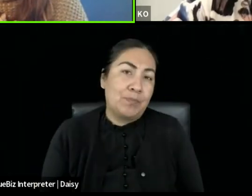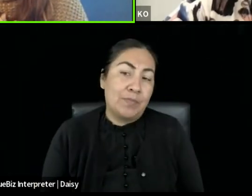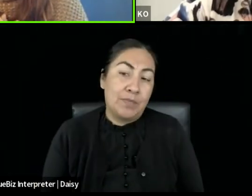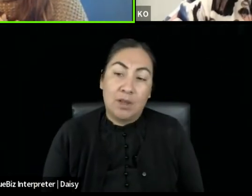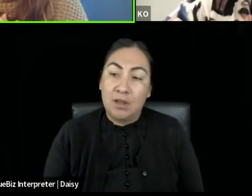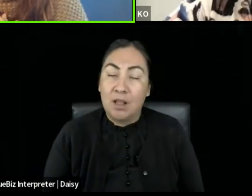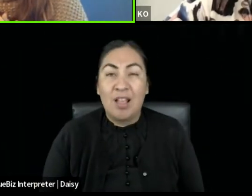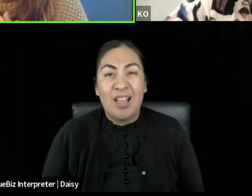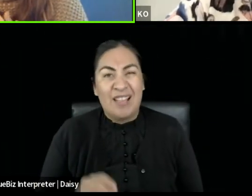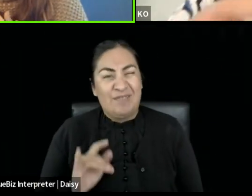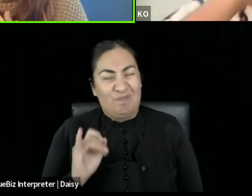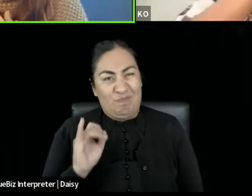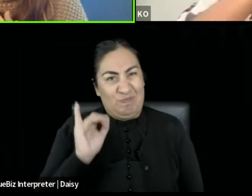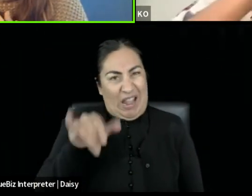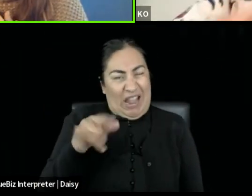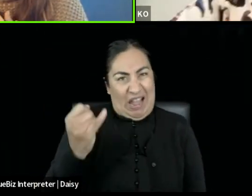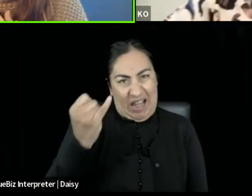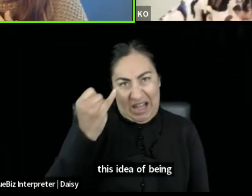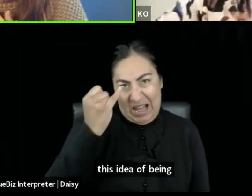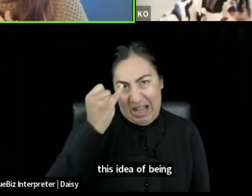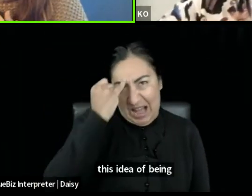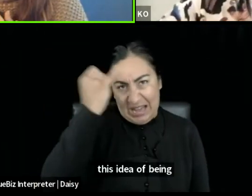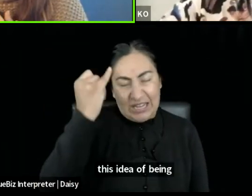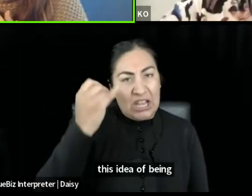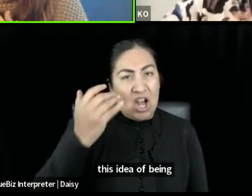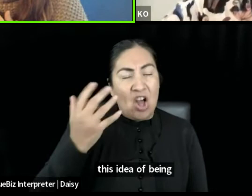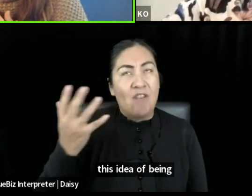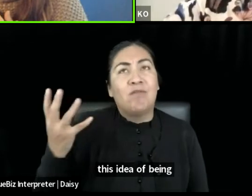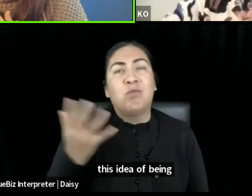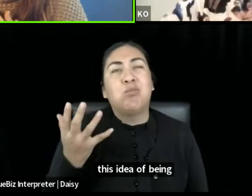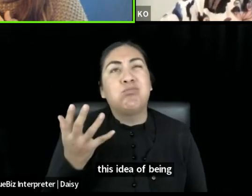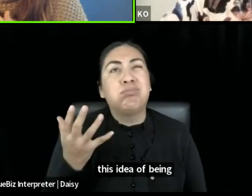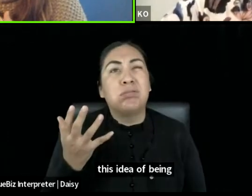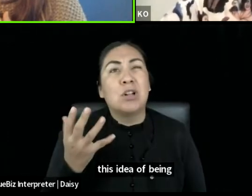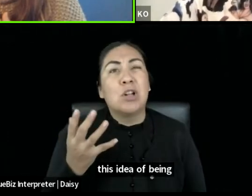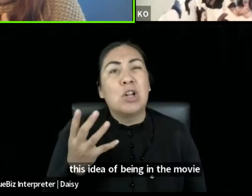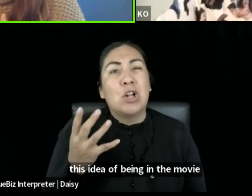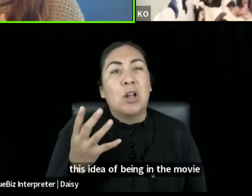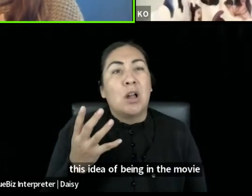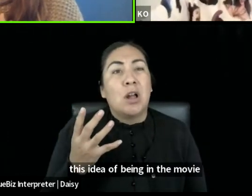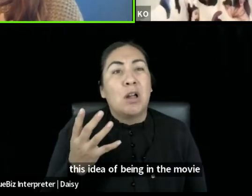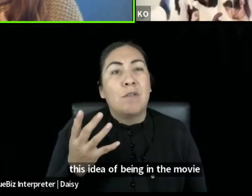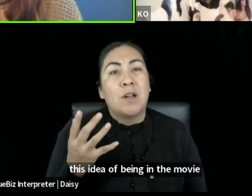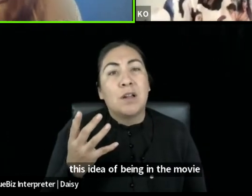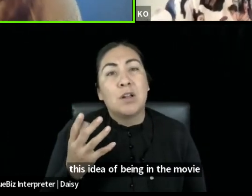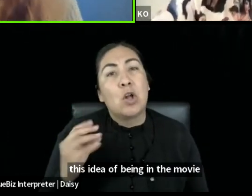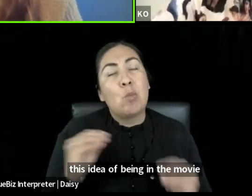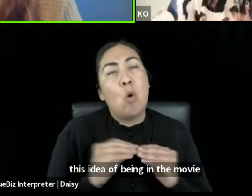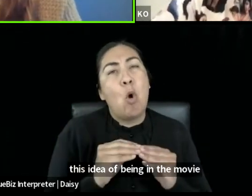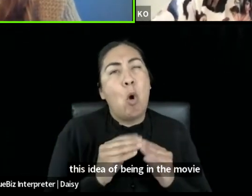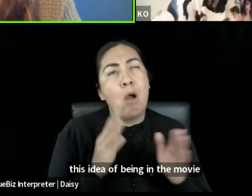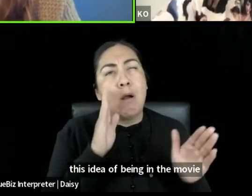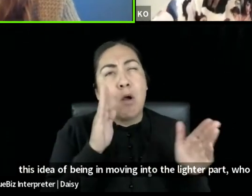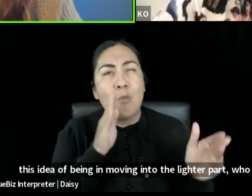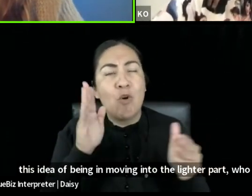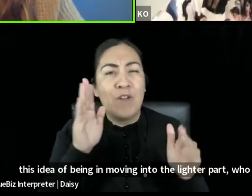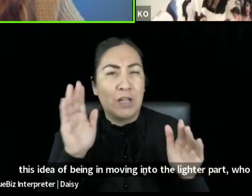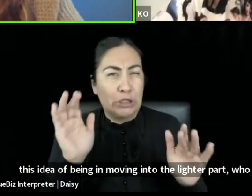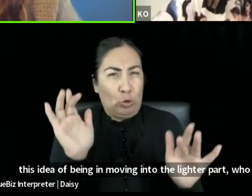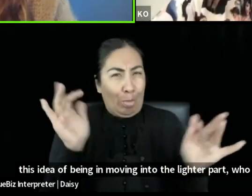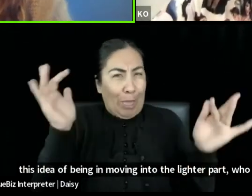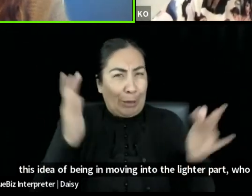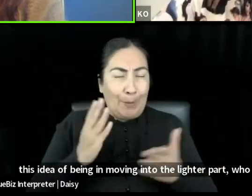this idea of being in, of moving into the lighter part who shared in the opening session, just,